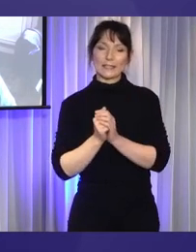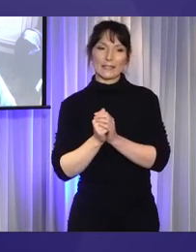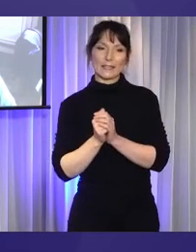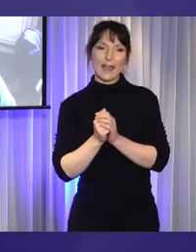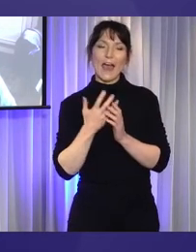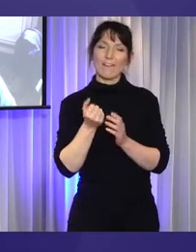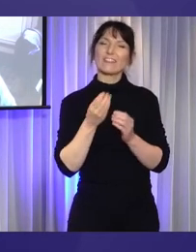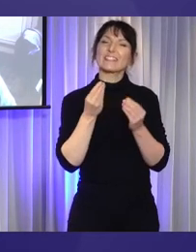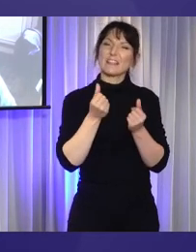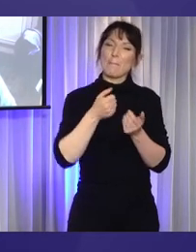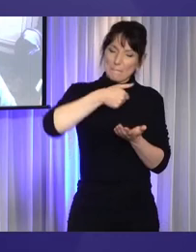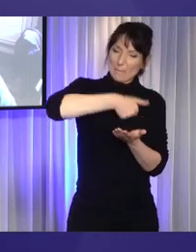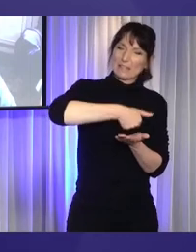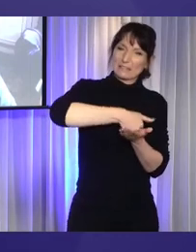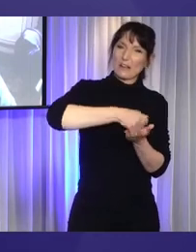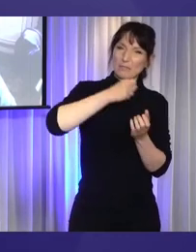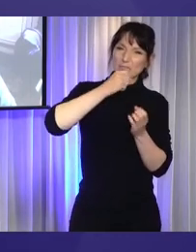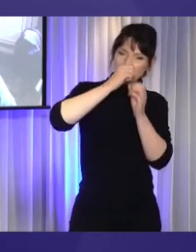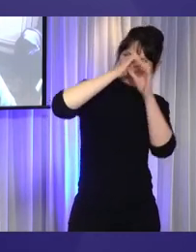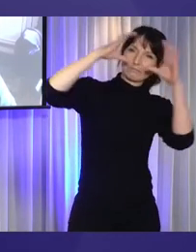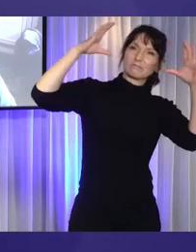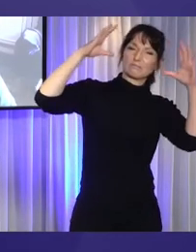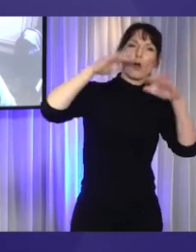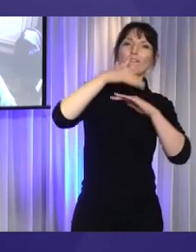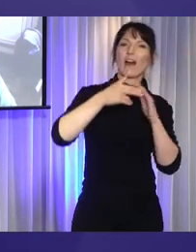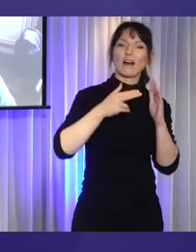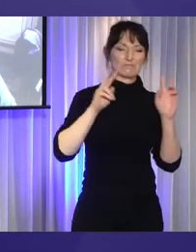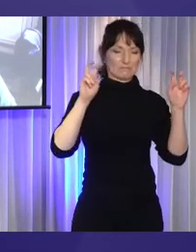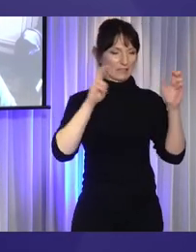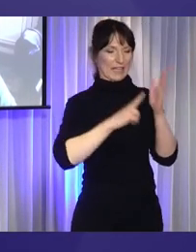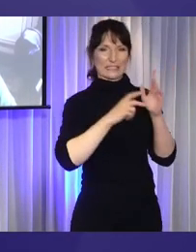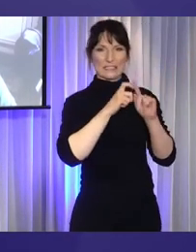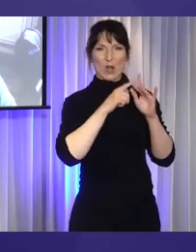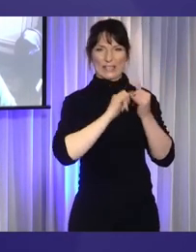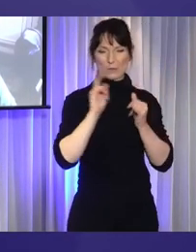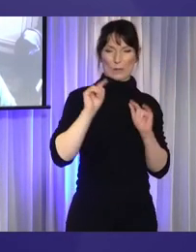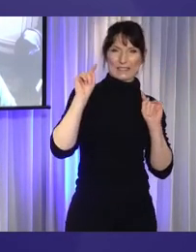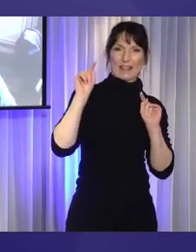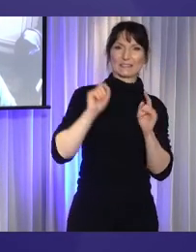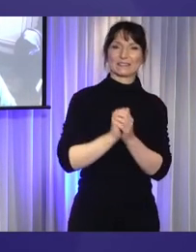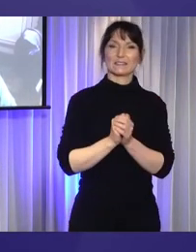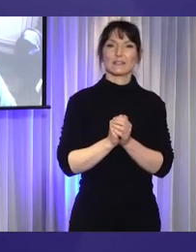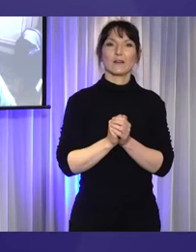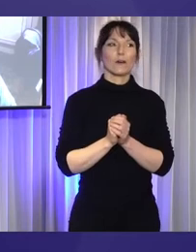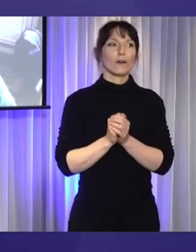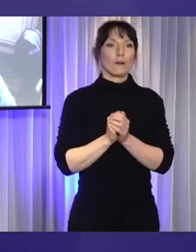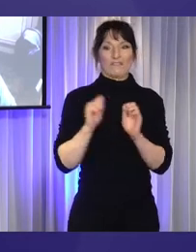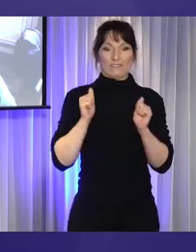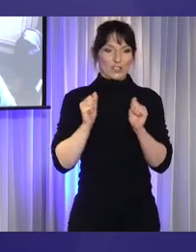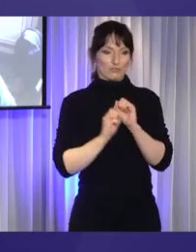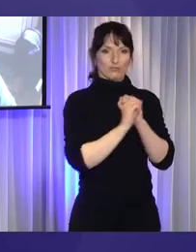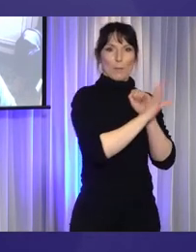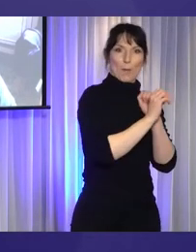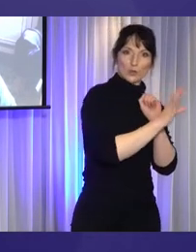a basic idea of the NDIS. We have promoted NDIS. We have